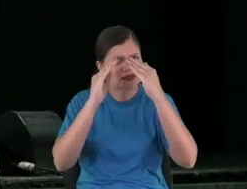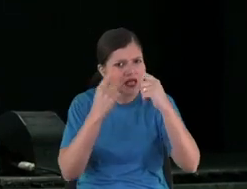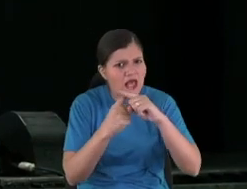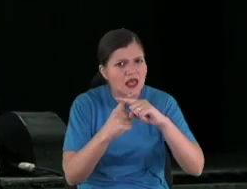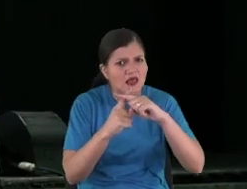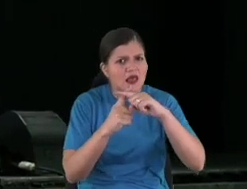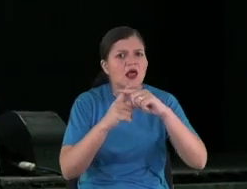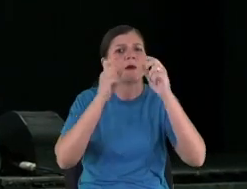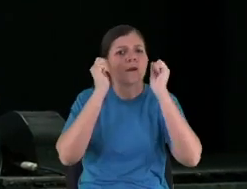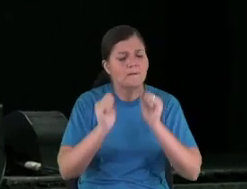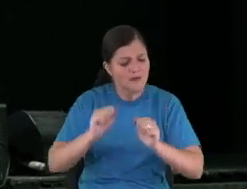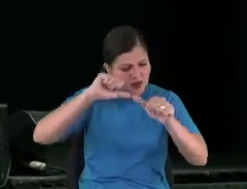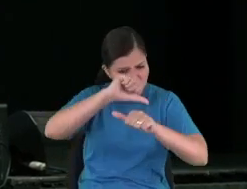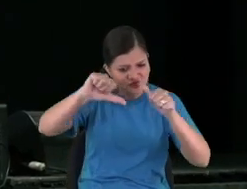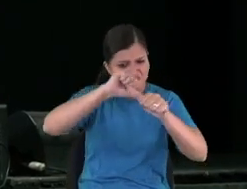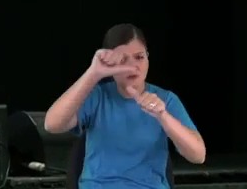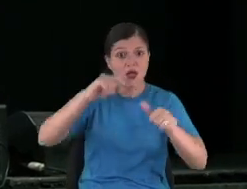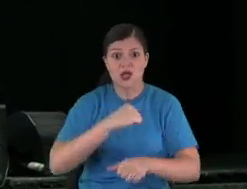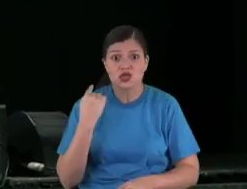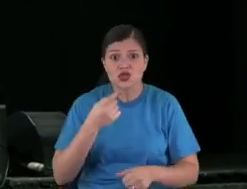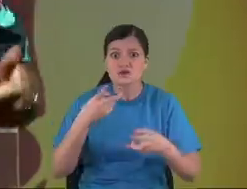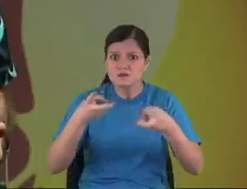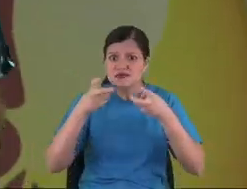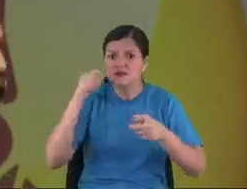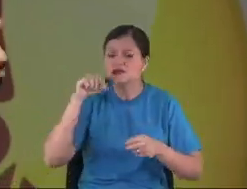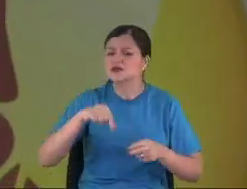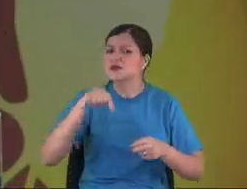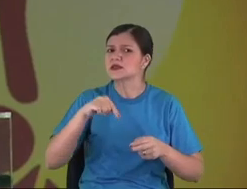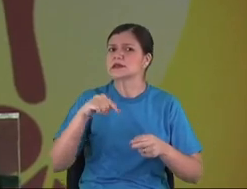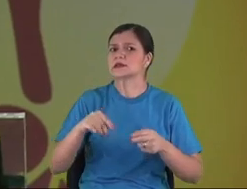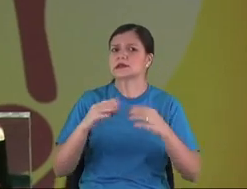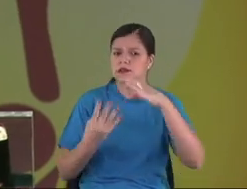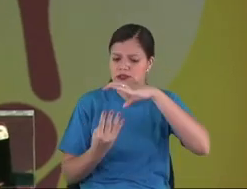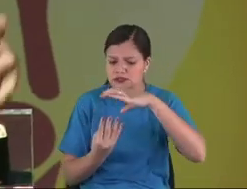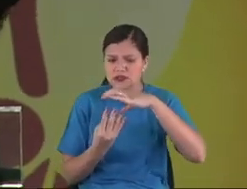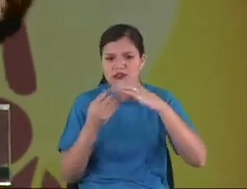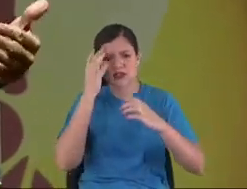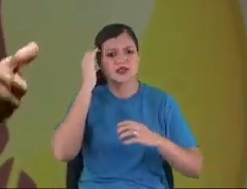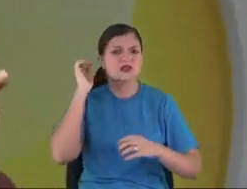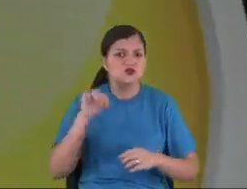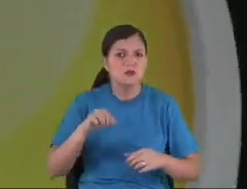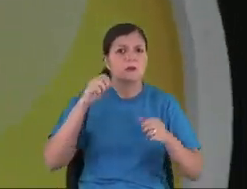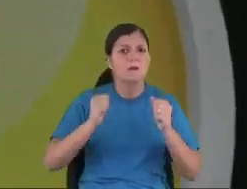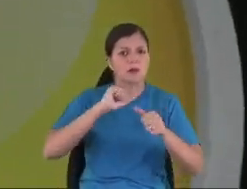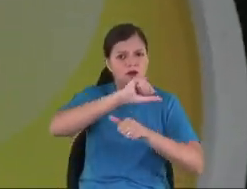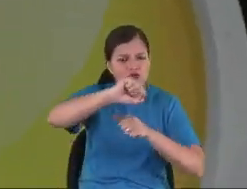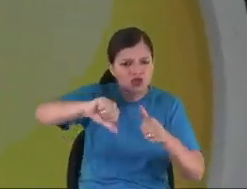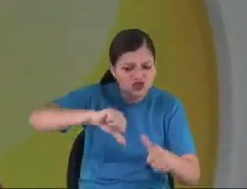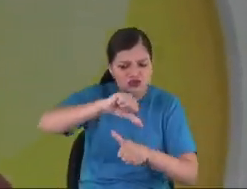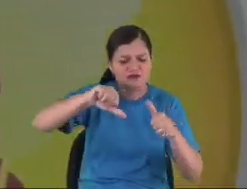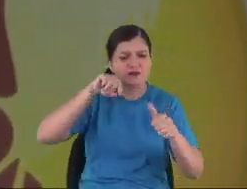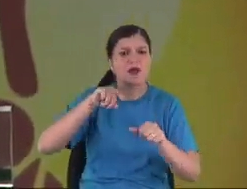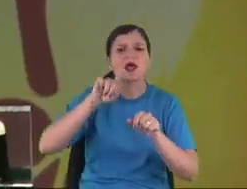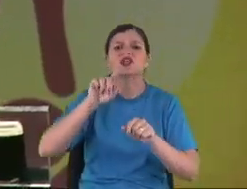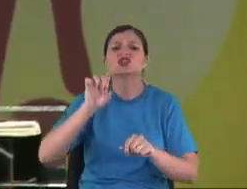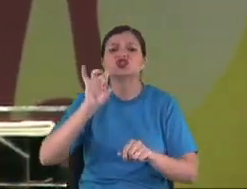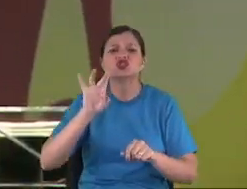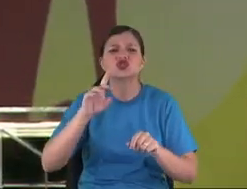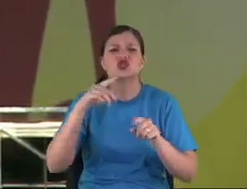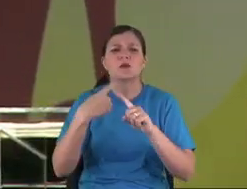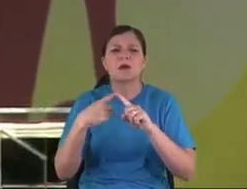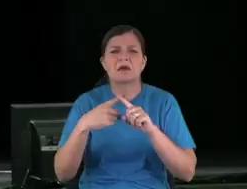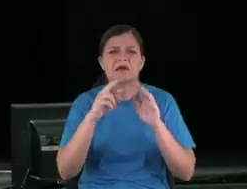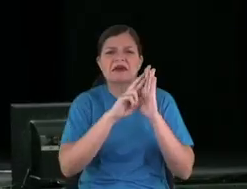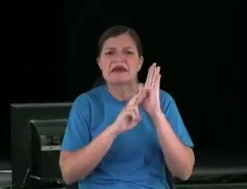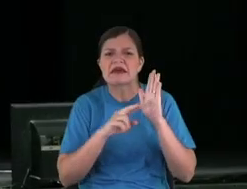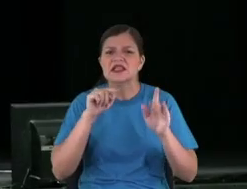revert to that. It can be reverted just because the society has this as a